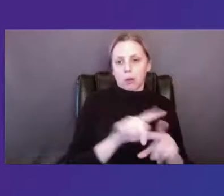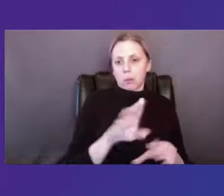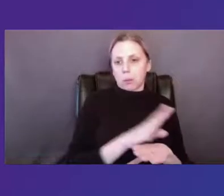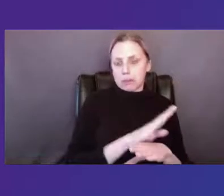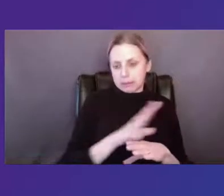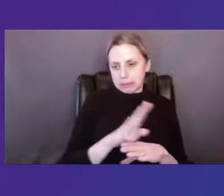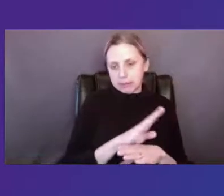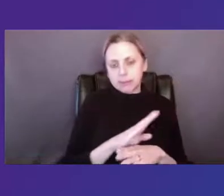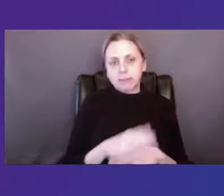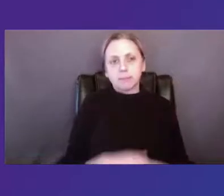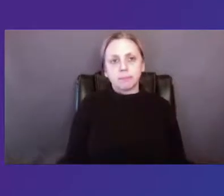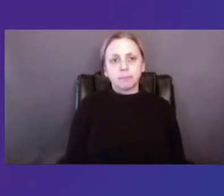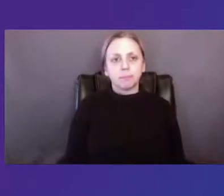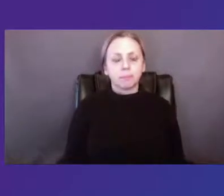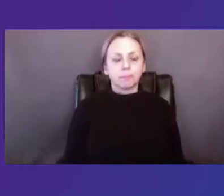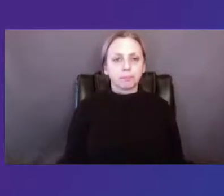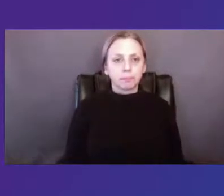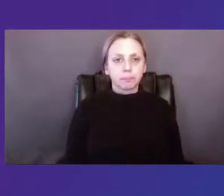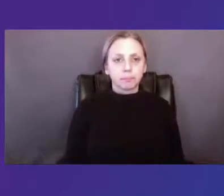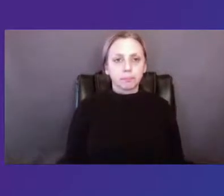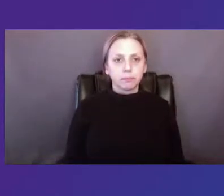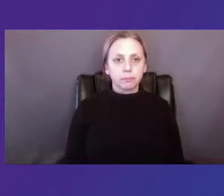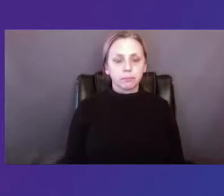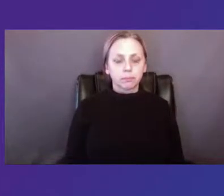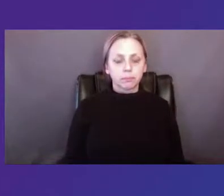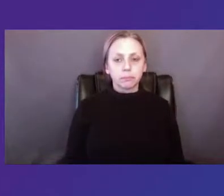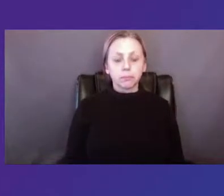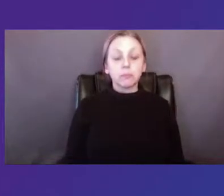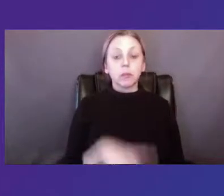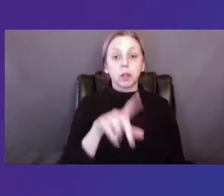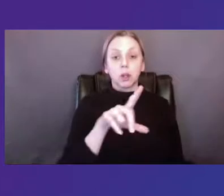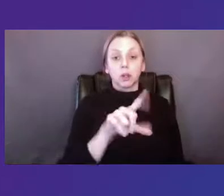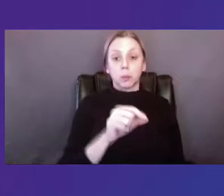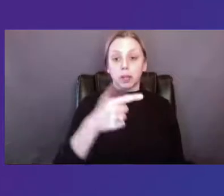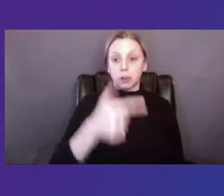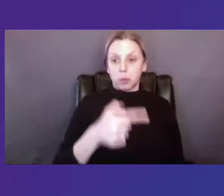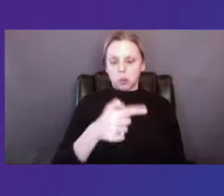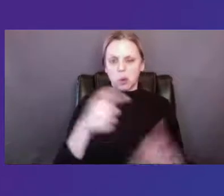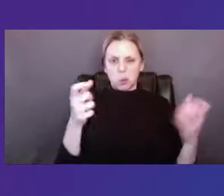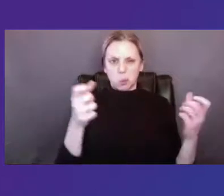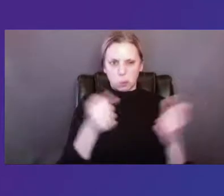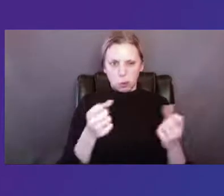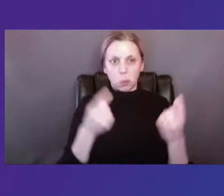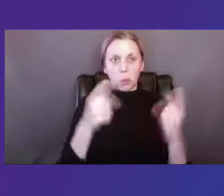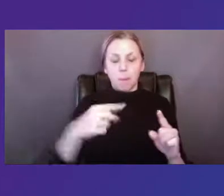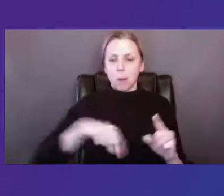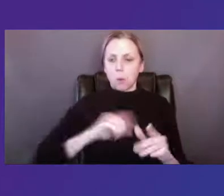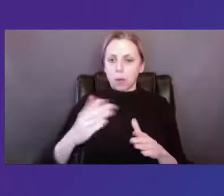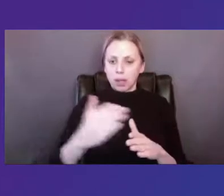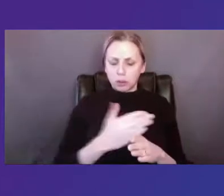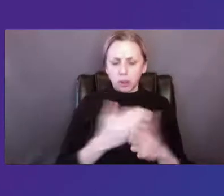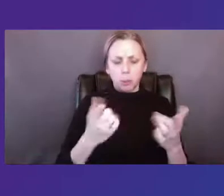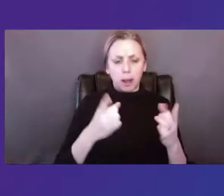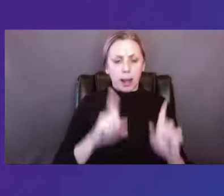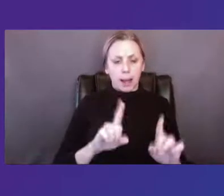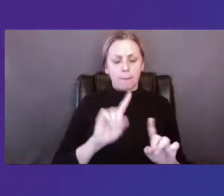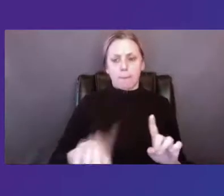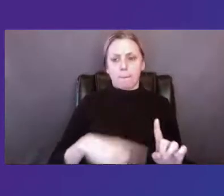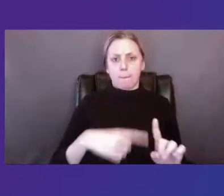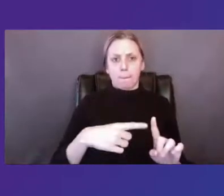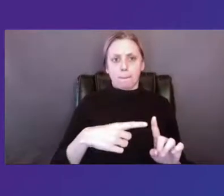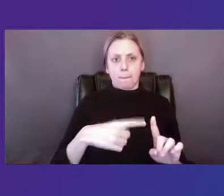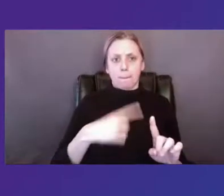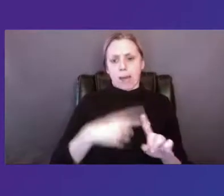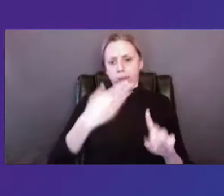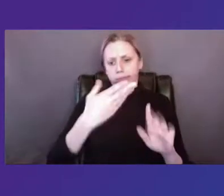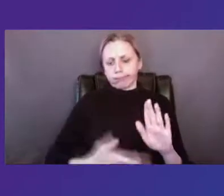in um the winter of 2021 we shared a state of the organization address um